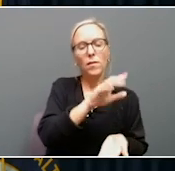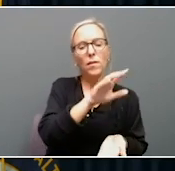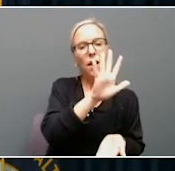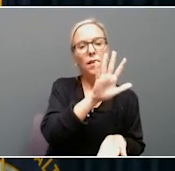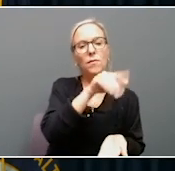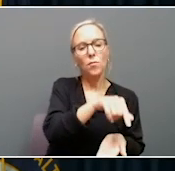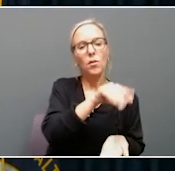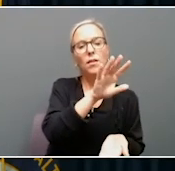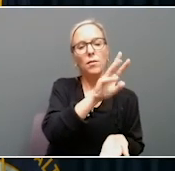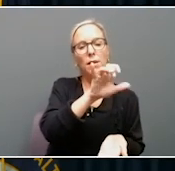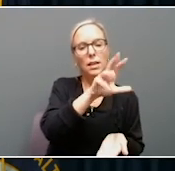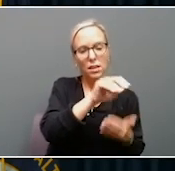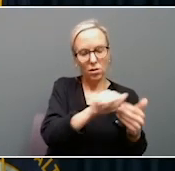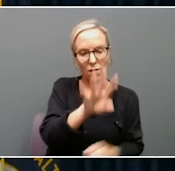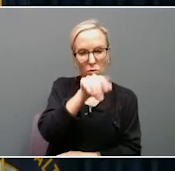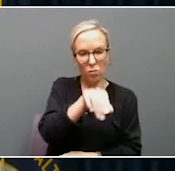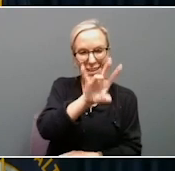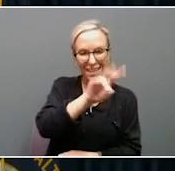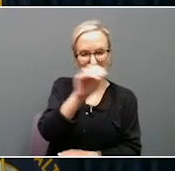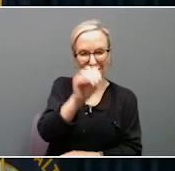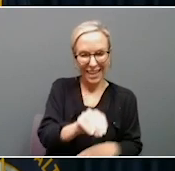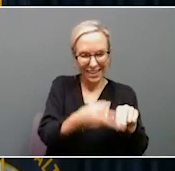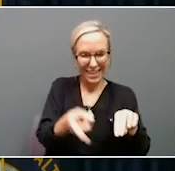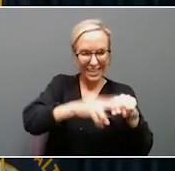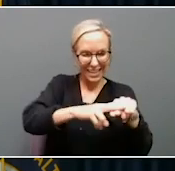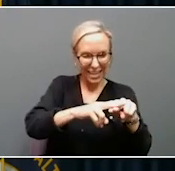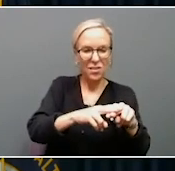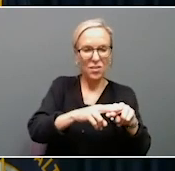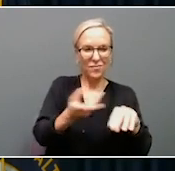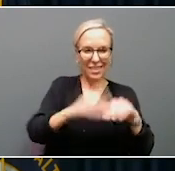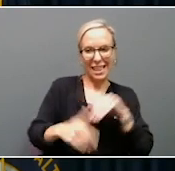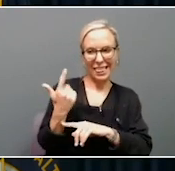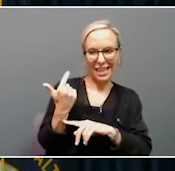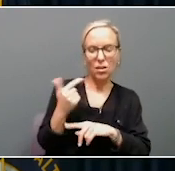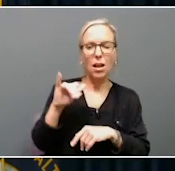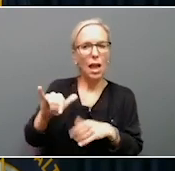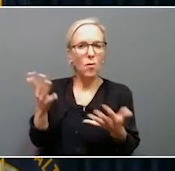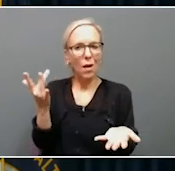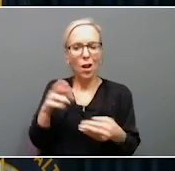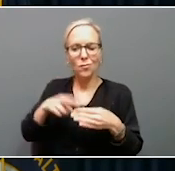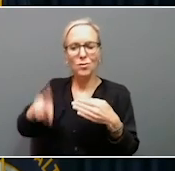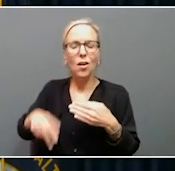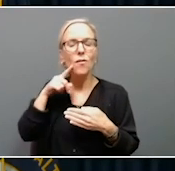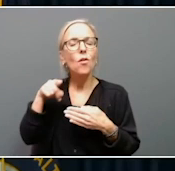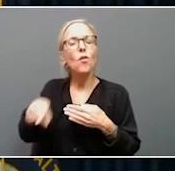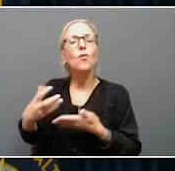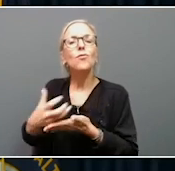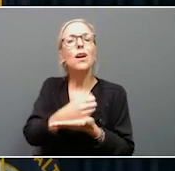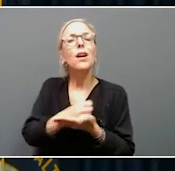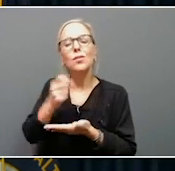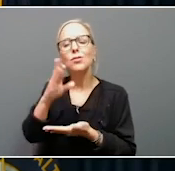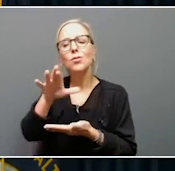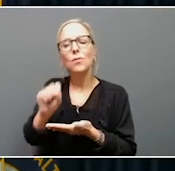.7% increase over last year. And that's resulted in a revenue surplus in the road fund as